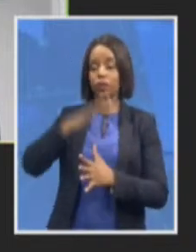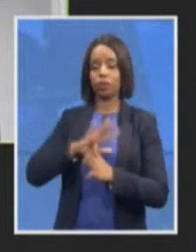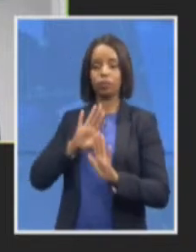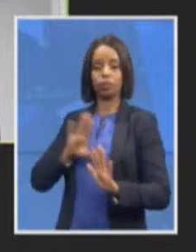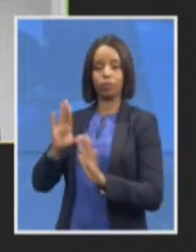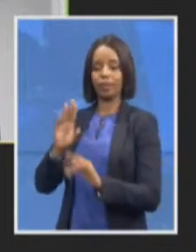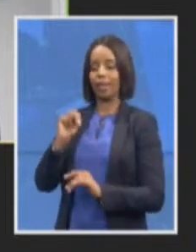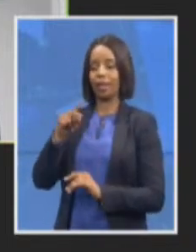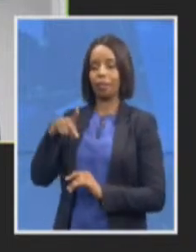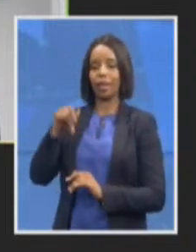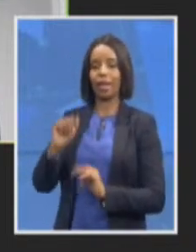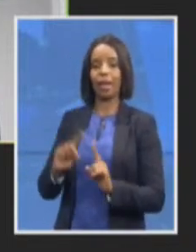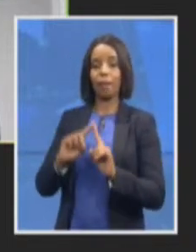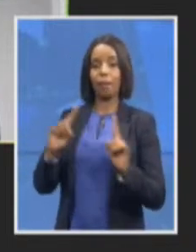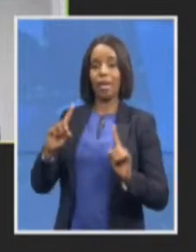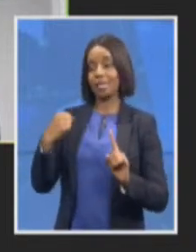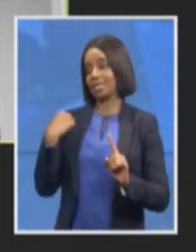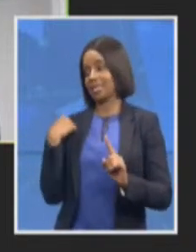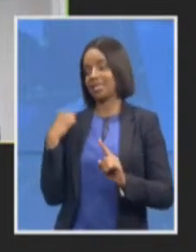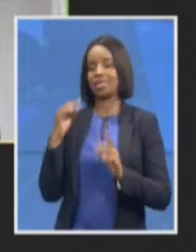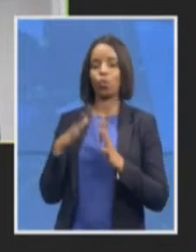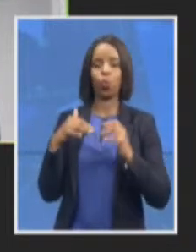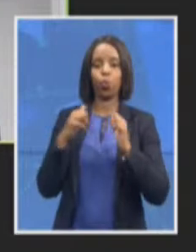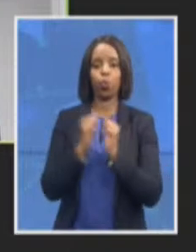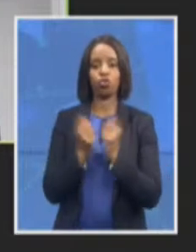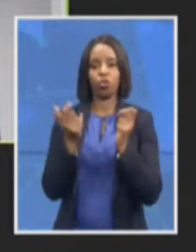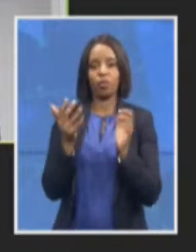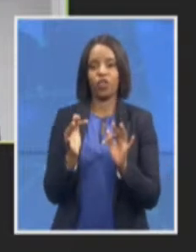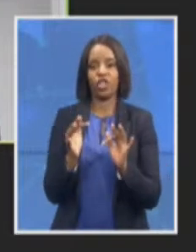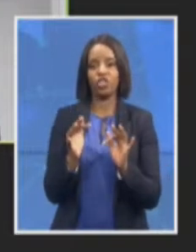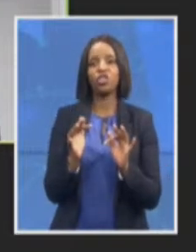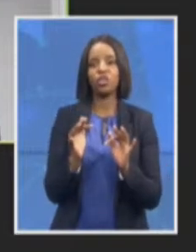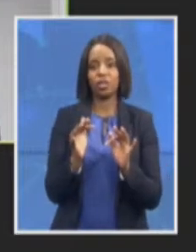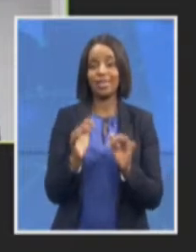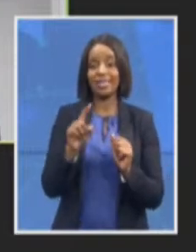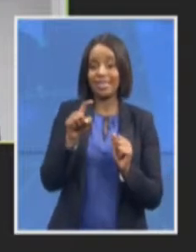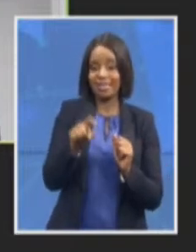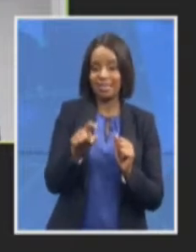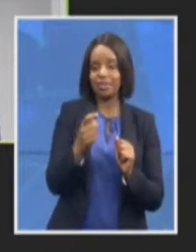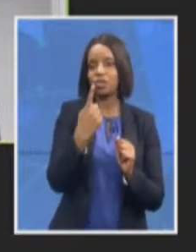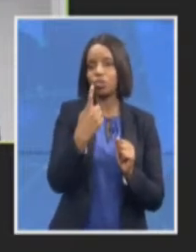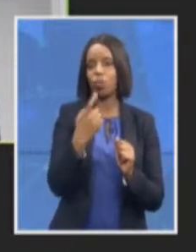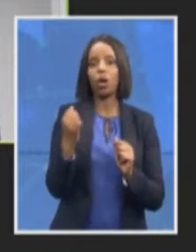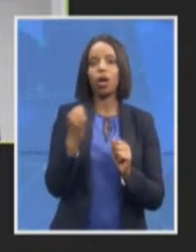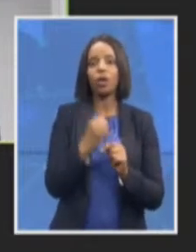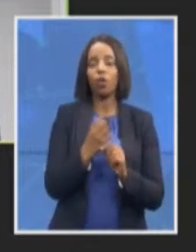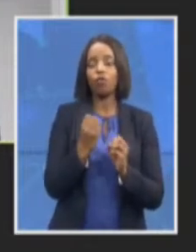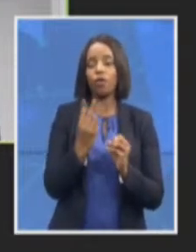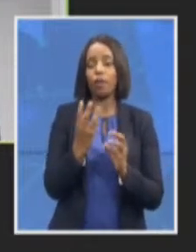we had this was one of several priorities but it was receiving